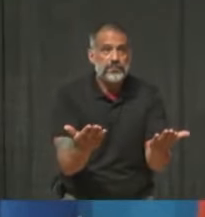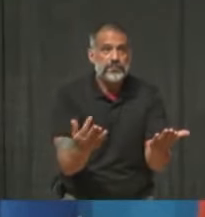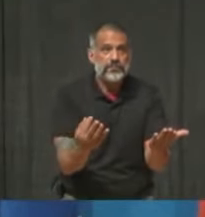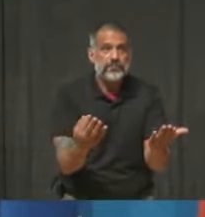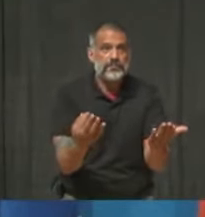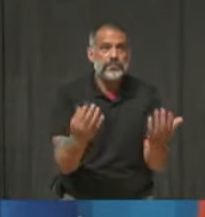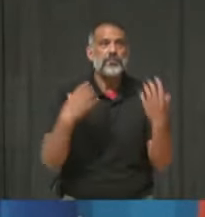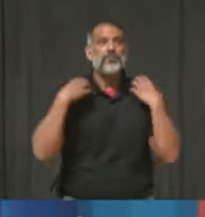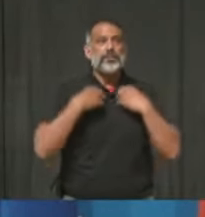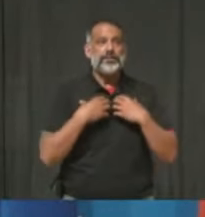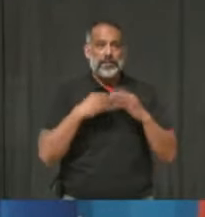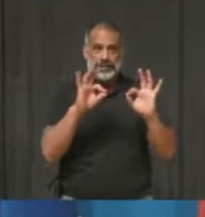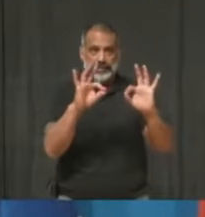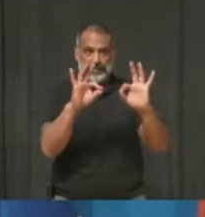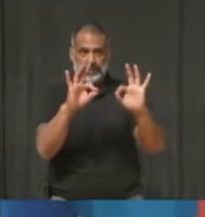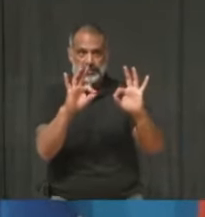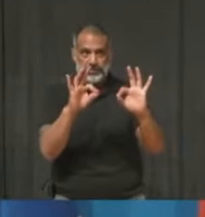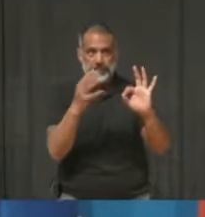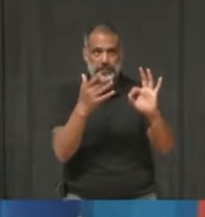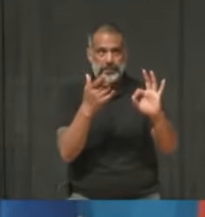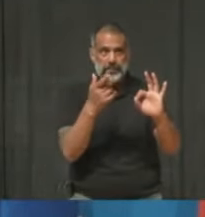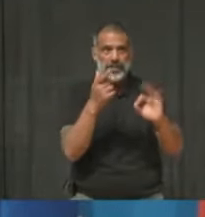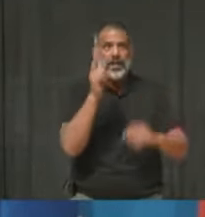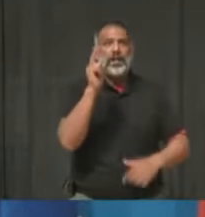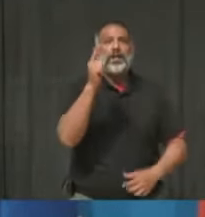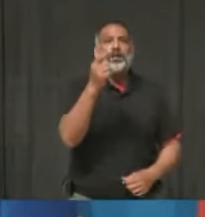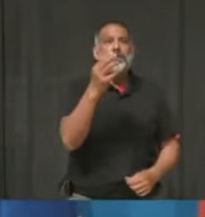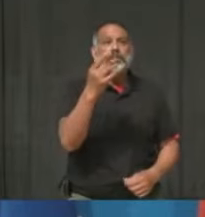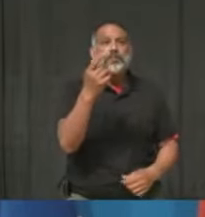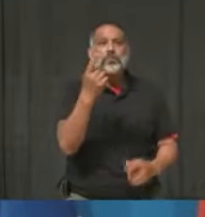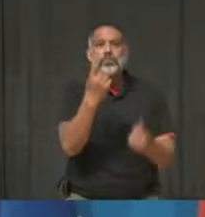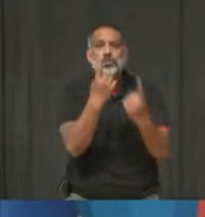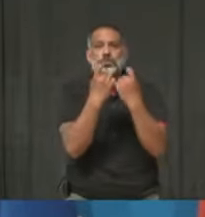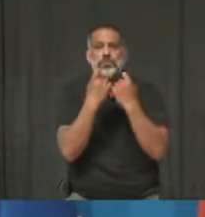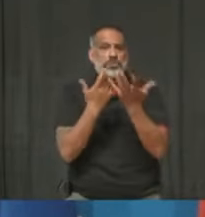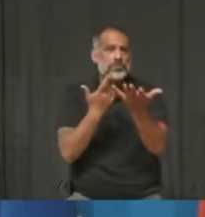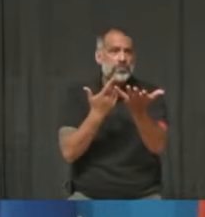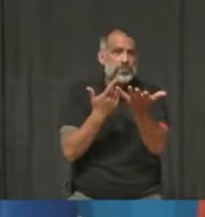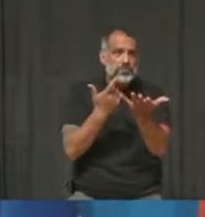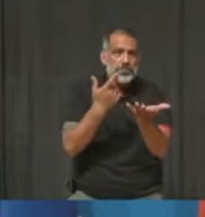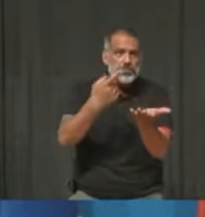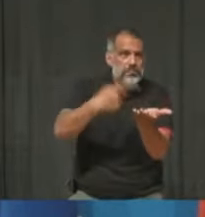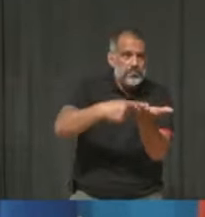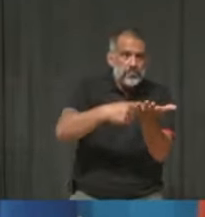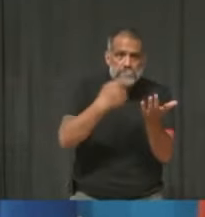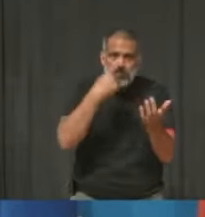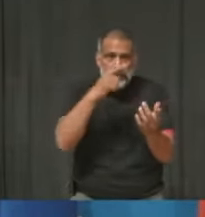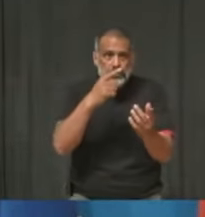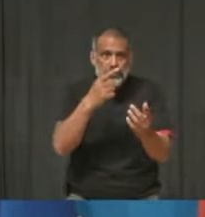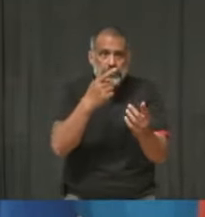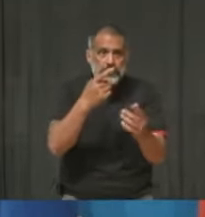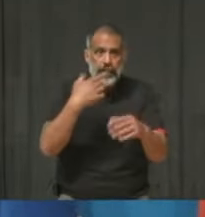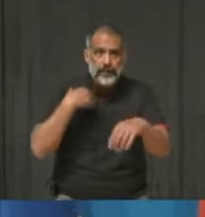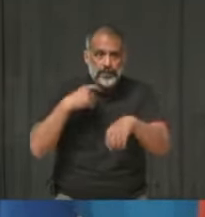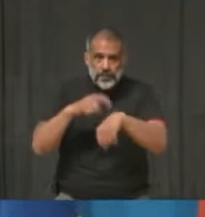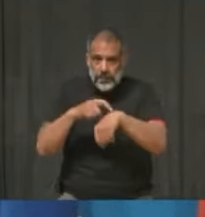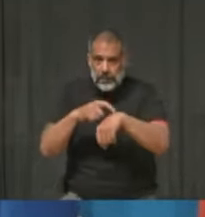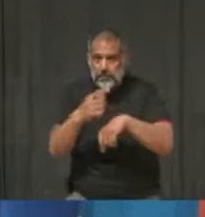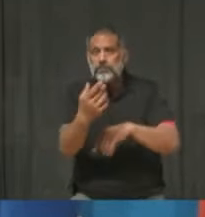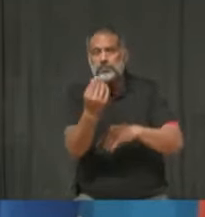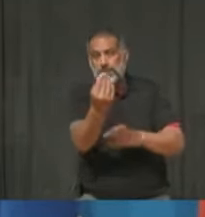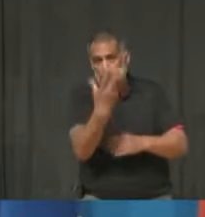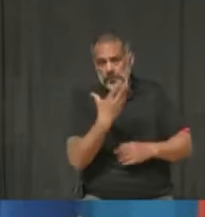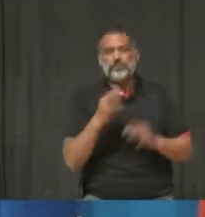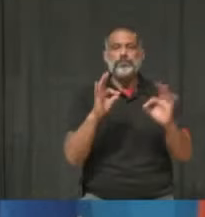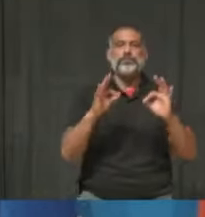please stay put. And when we are into the question period, there may be questions addressed to you if you have the time. So we would appreciate it. Thank you